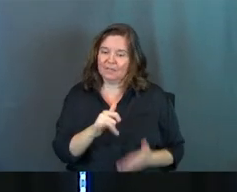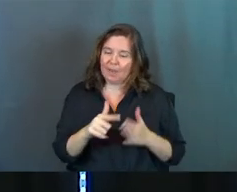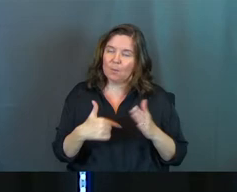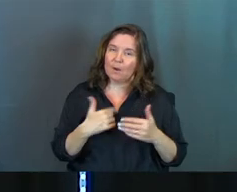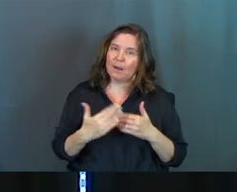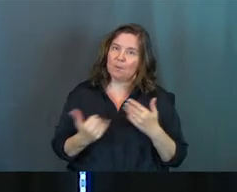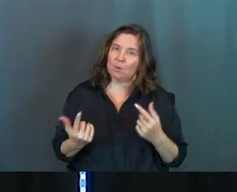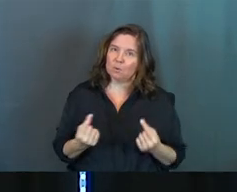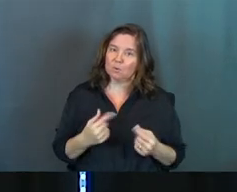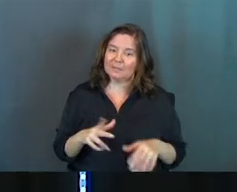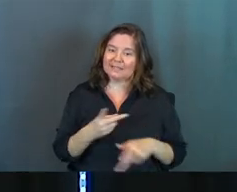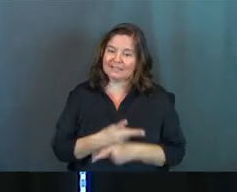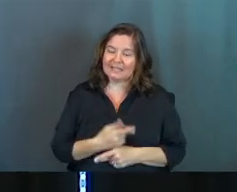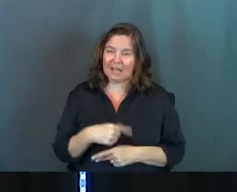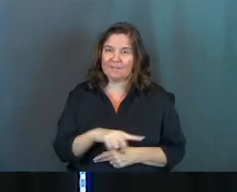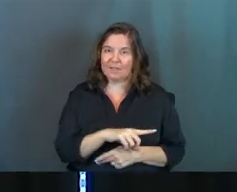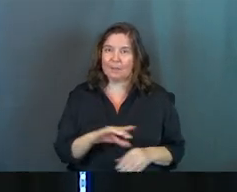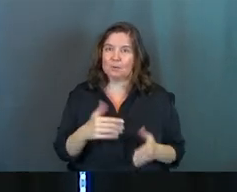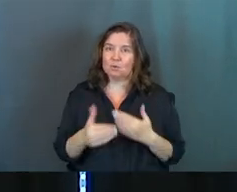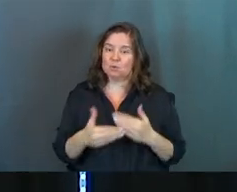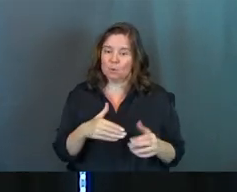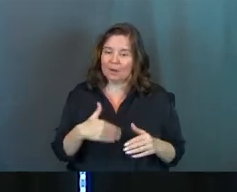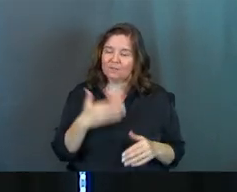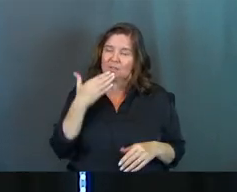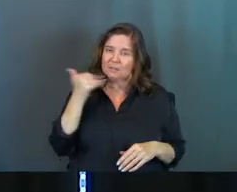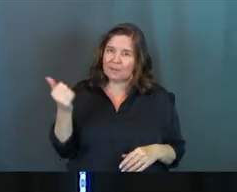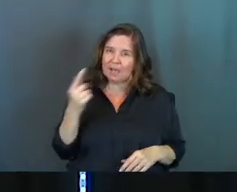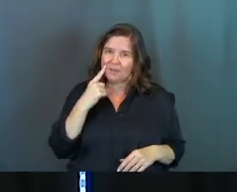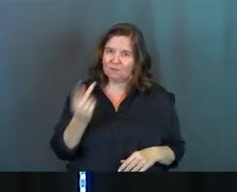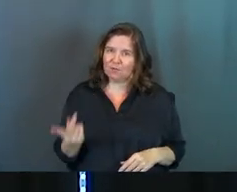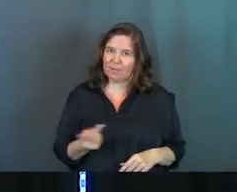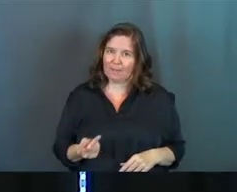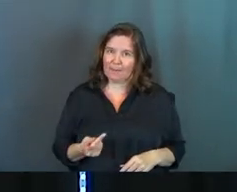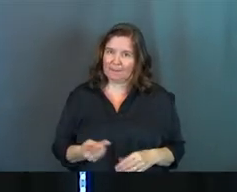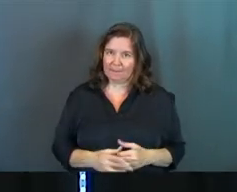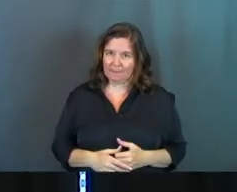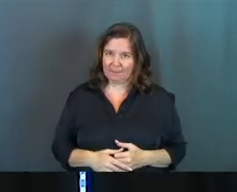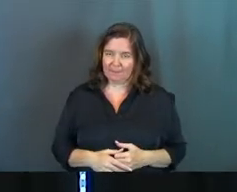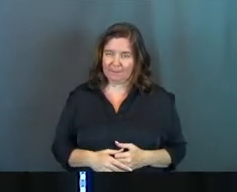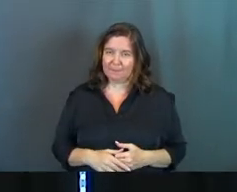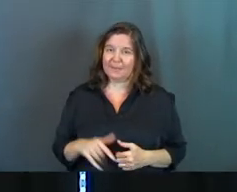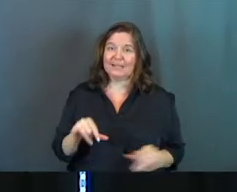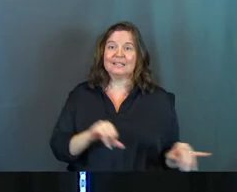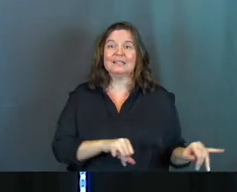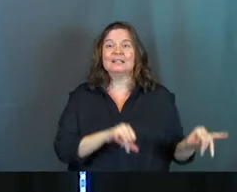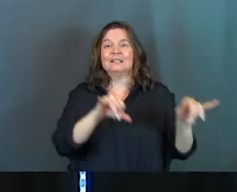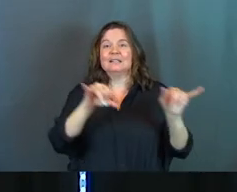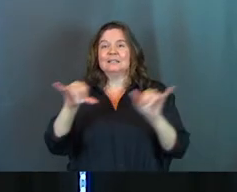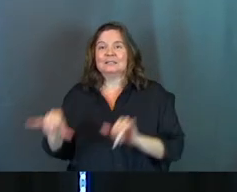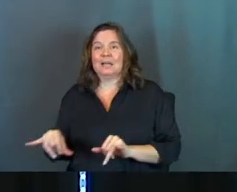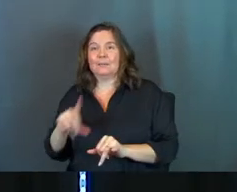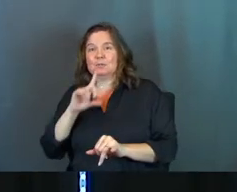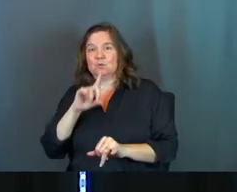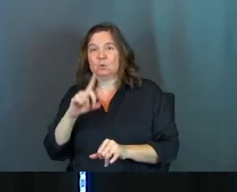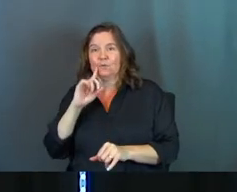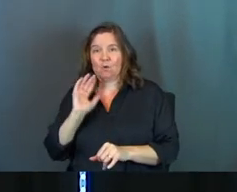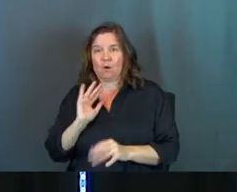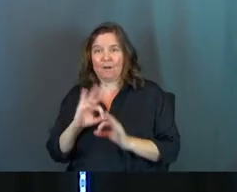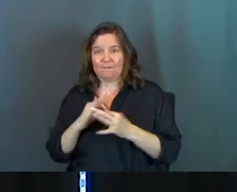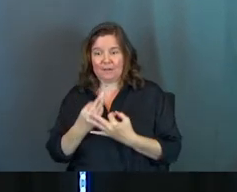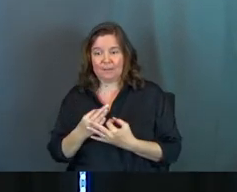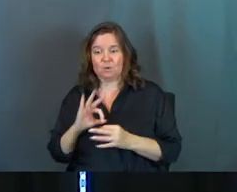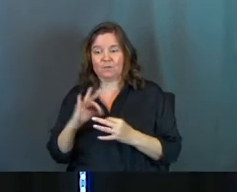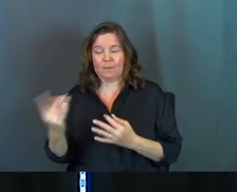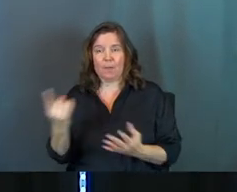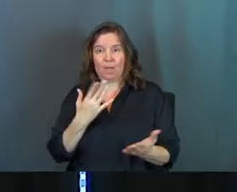That's what I'm called to, is to take care of them and do whatever is best for them. The same is true with our families. Your